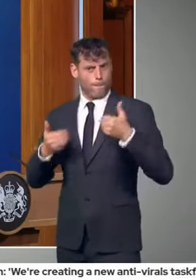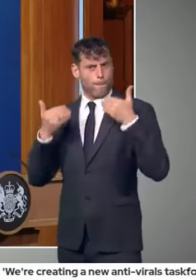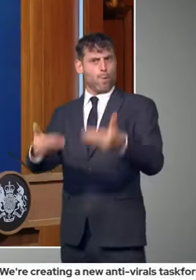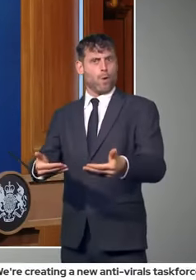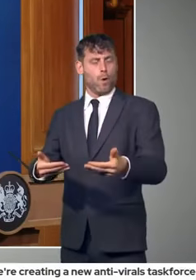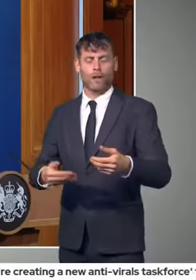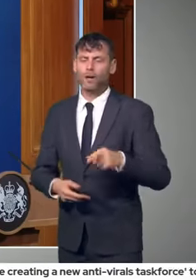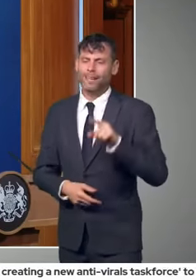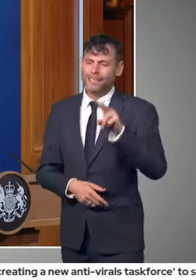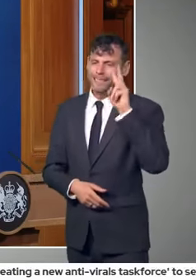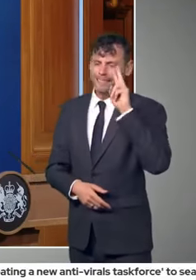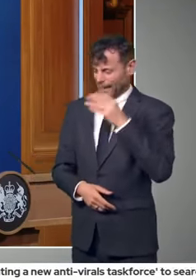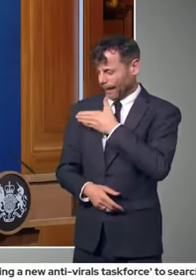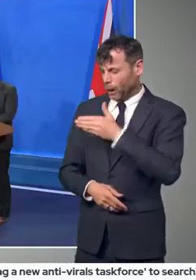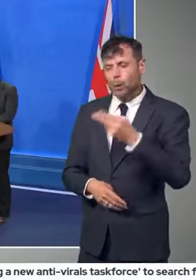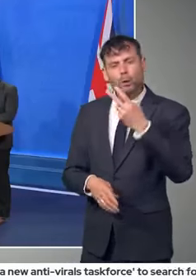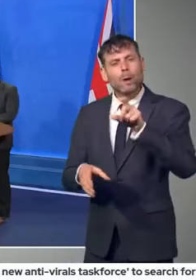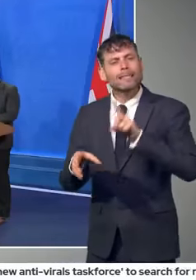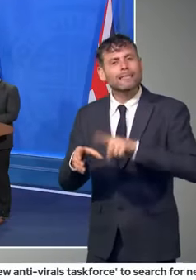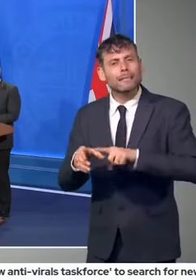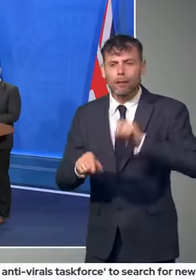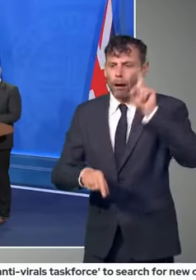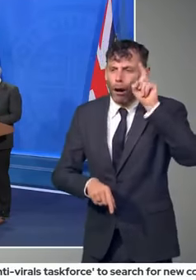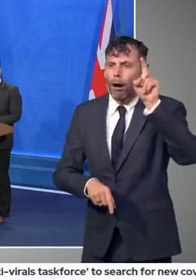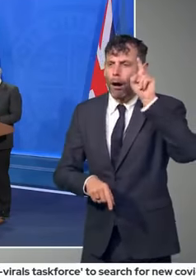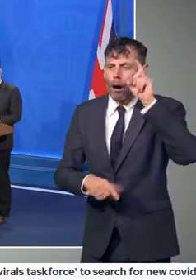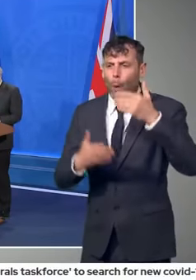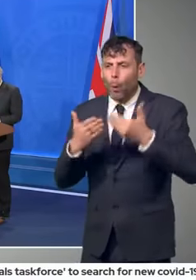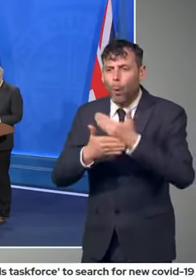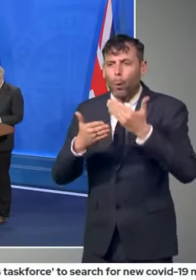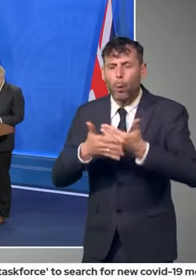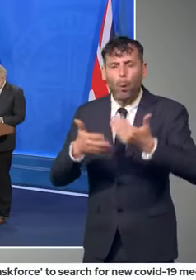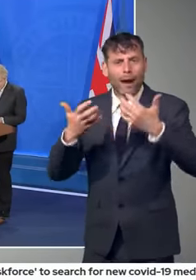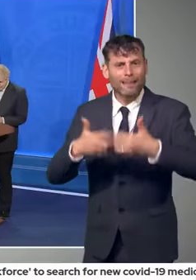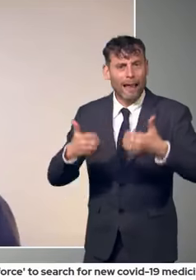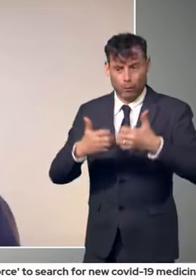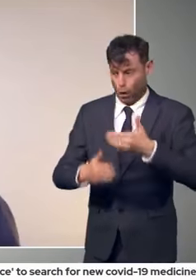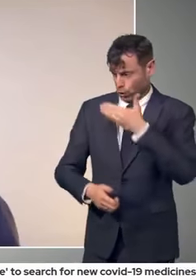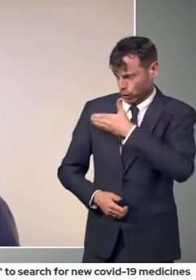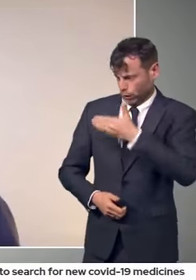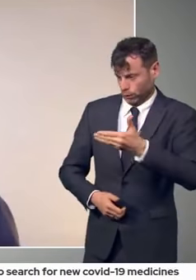years, I think shows that we can. Can we go to Emily Morgan of ITV?